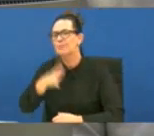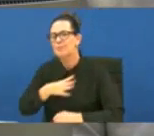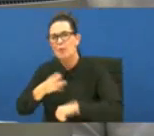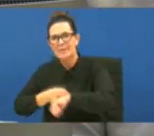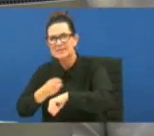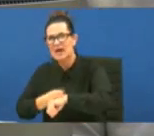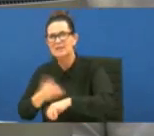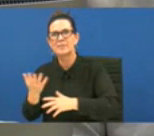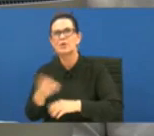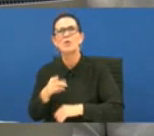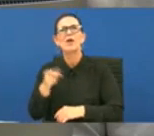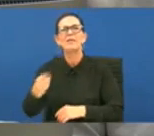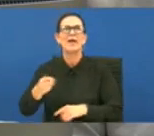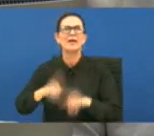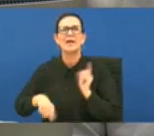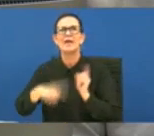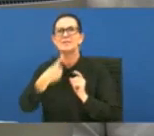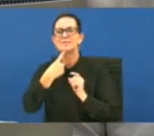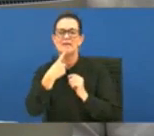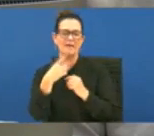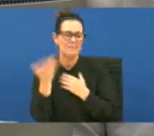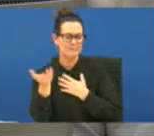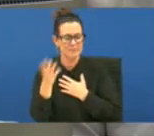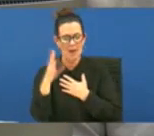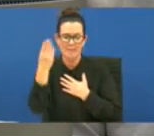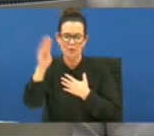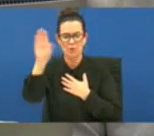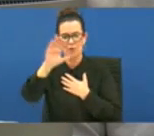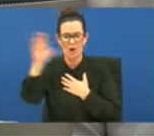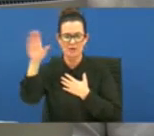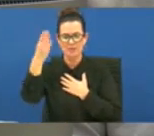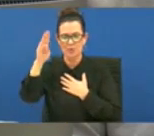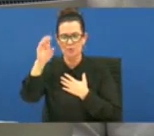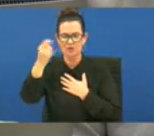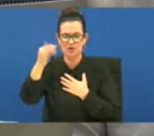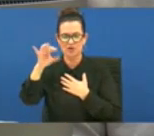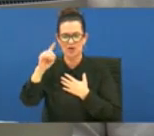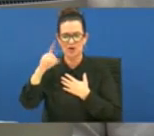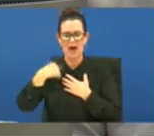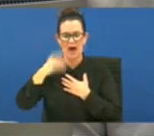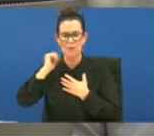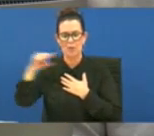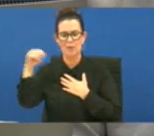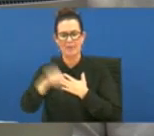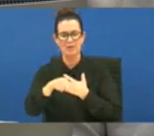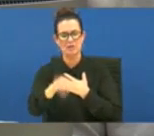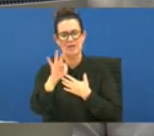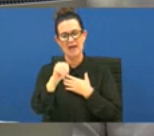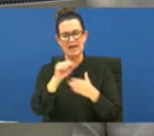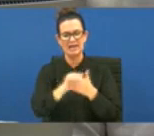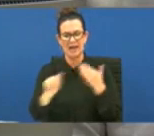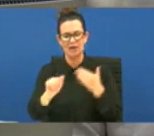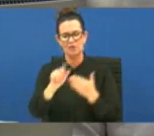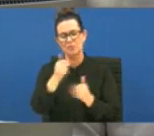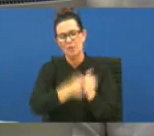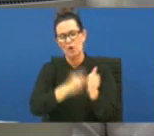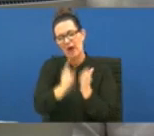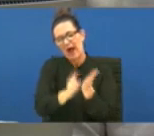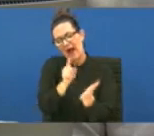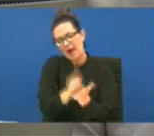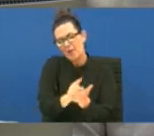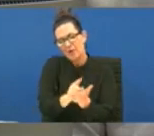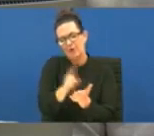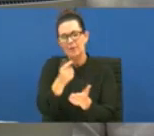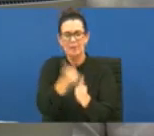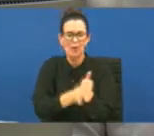they cannot say blue cross blue shield cannot say i'm going to reimburse your doctors at 90 an hour or a